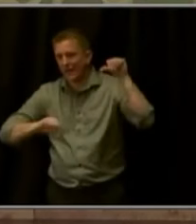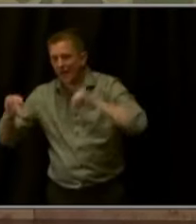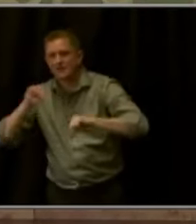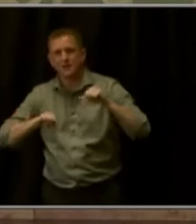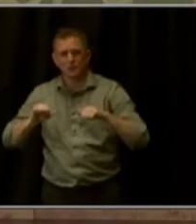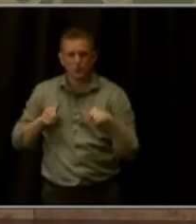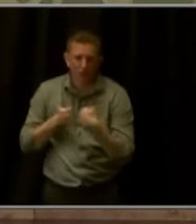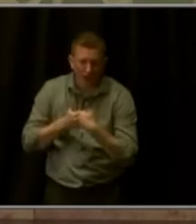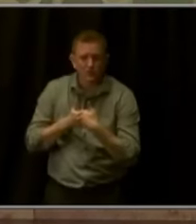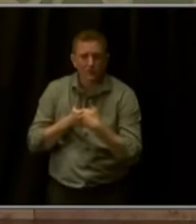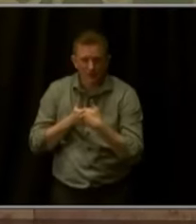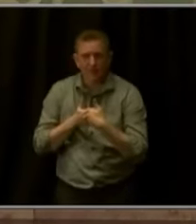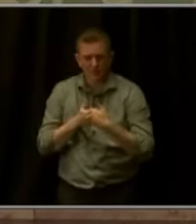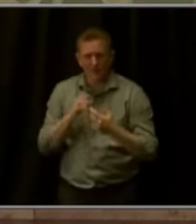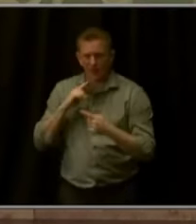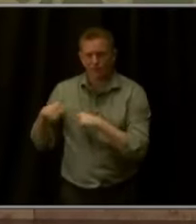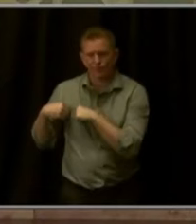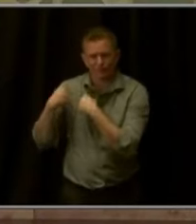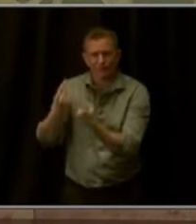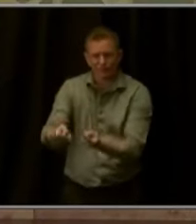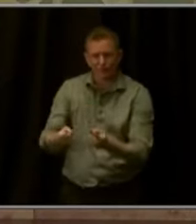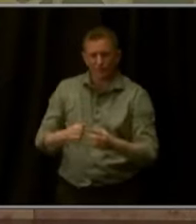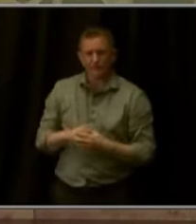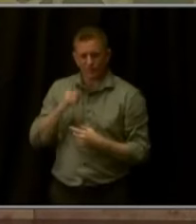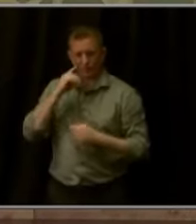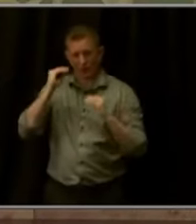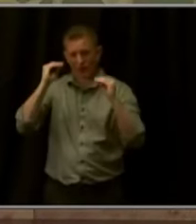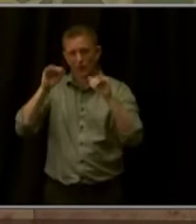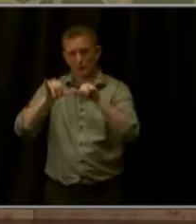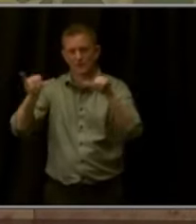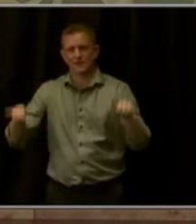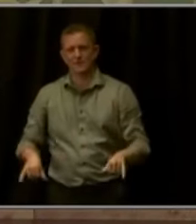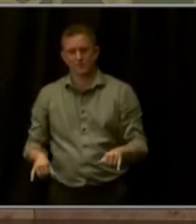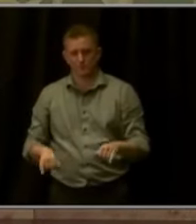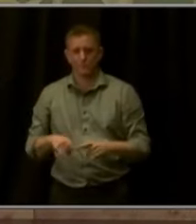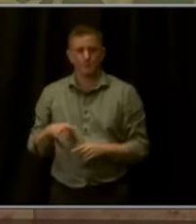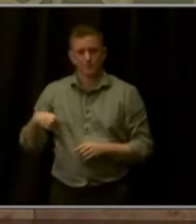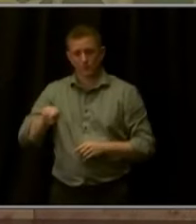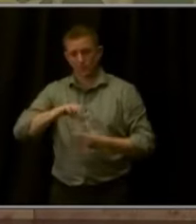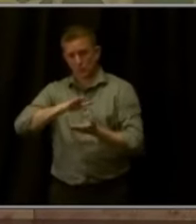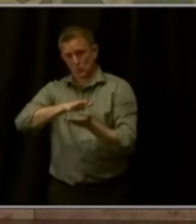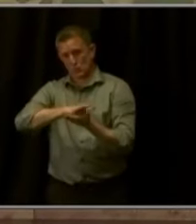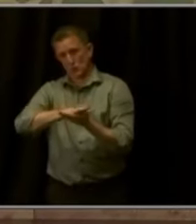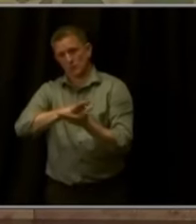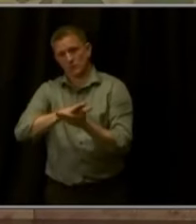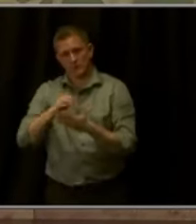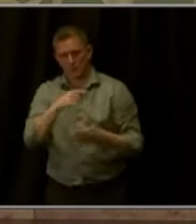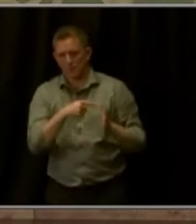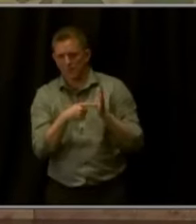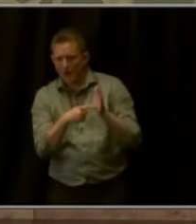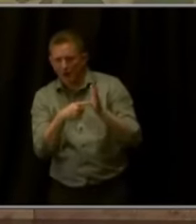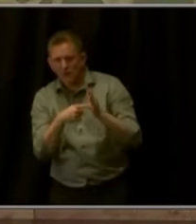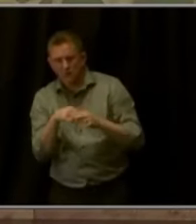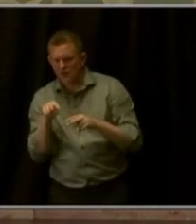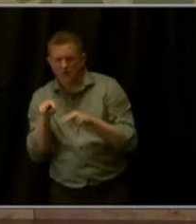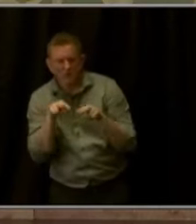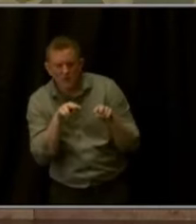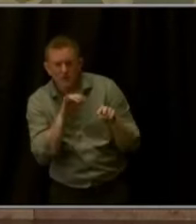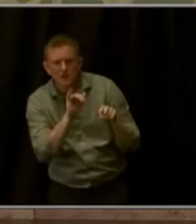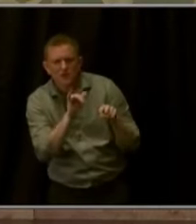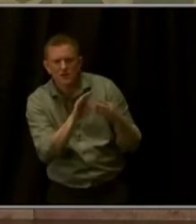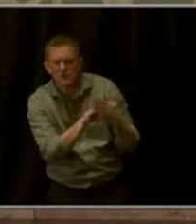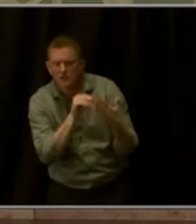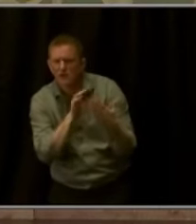for education. These schools are models that others can follow, and we want to help give them the